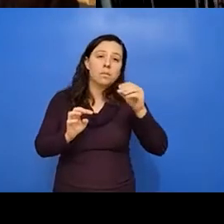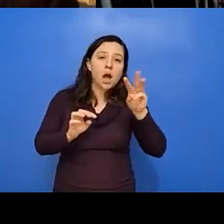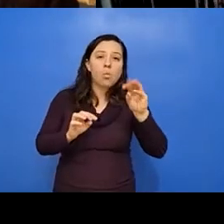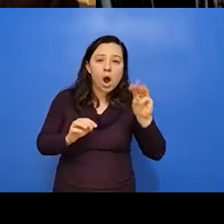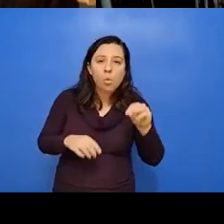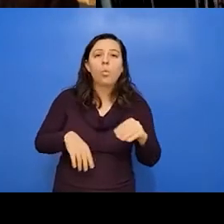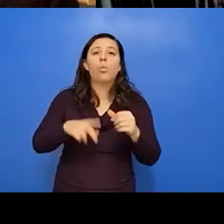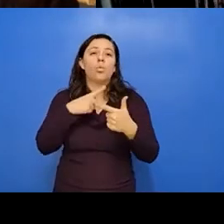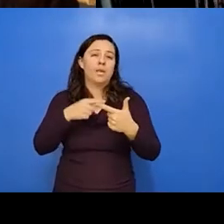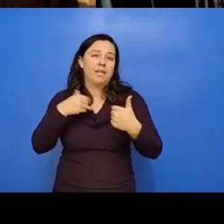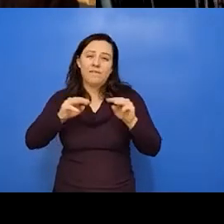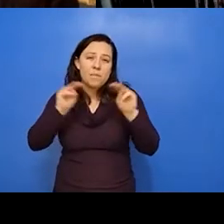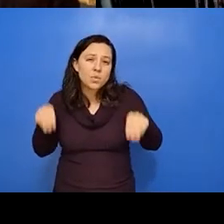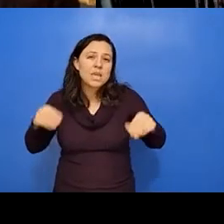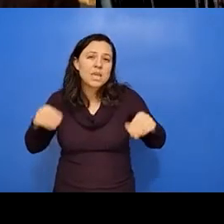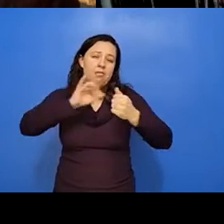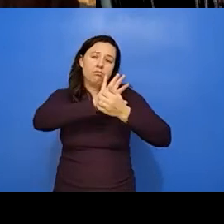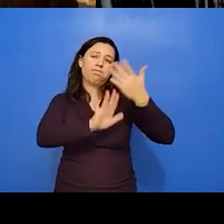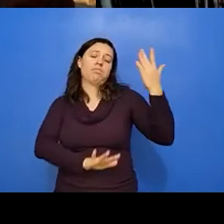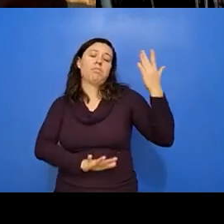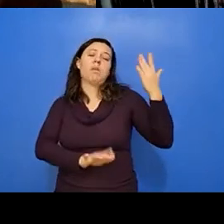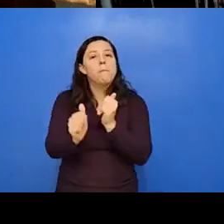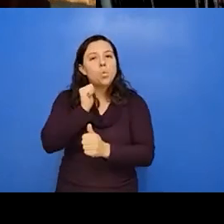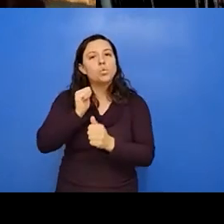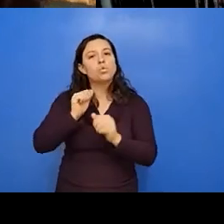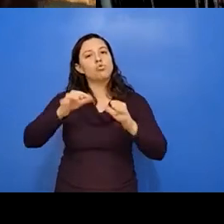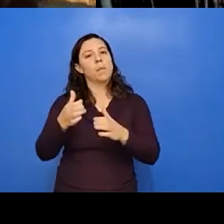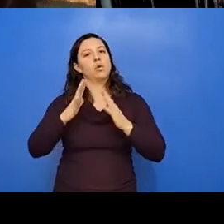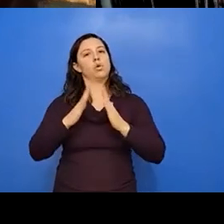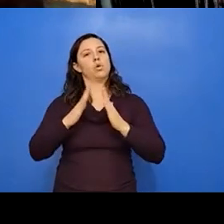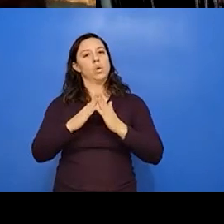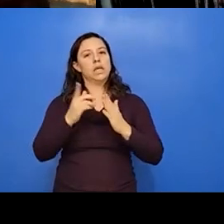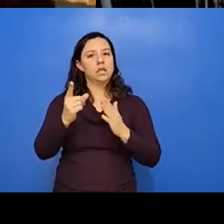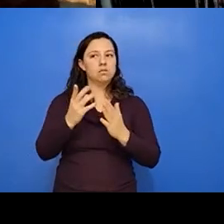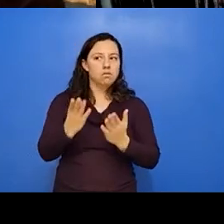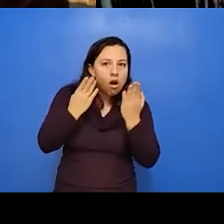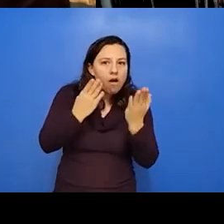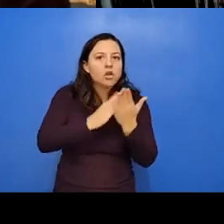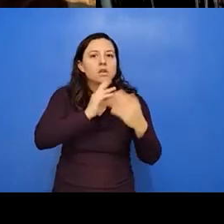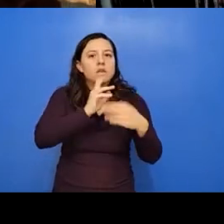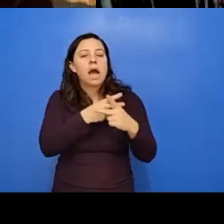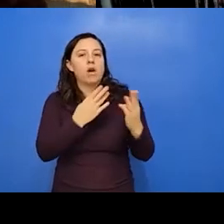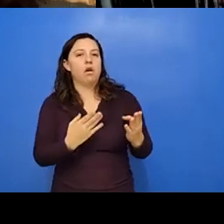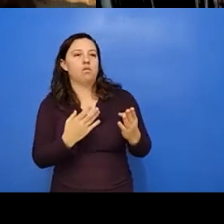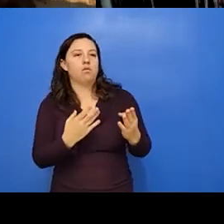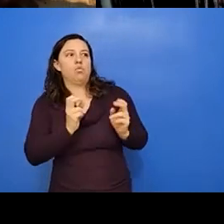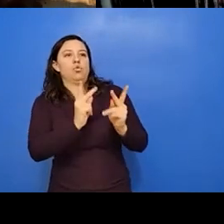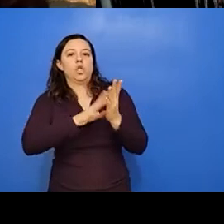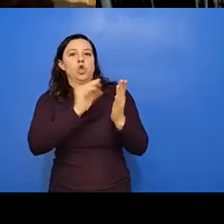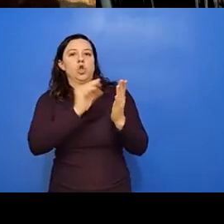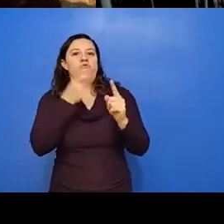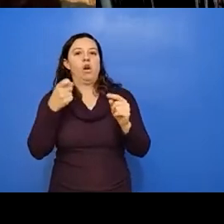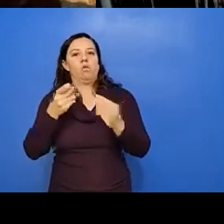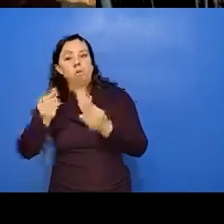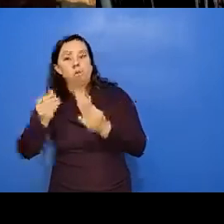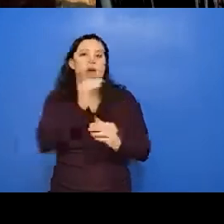So most tribal communities offer some type of opportunity to, to learn from the land and the people themselves. anytime we can learn,